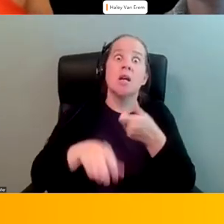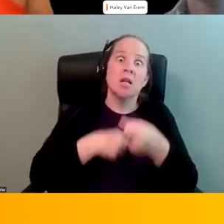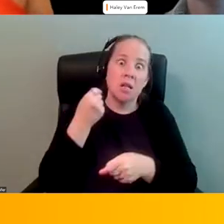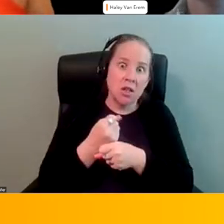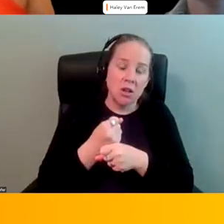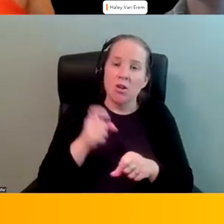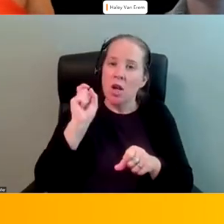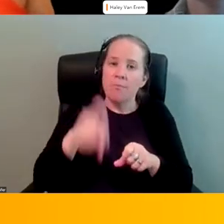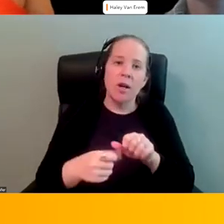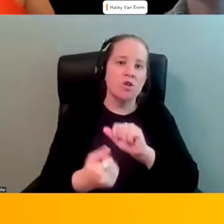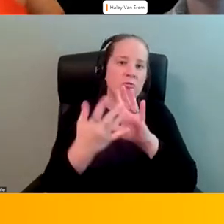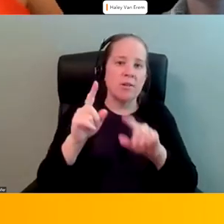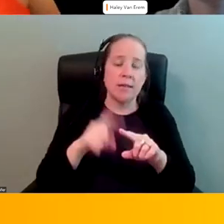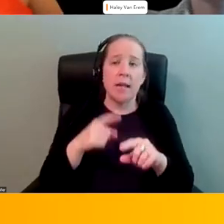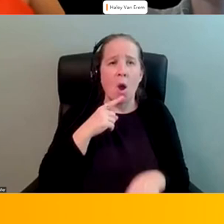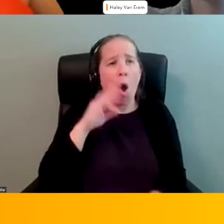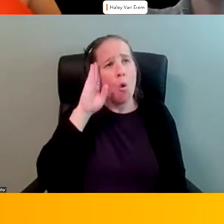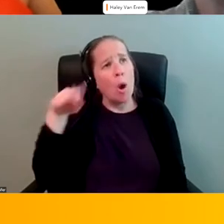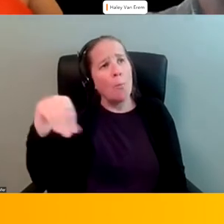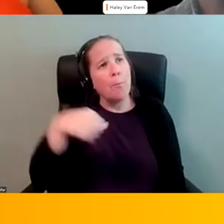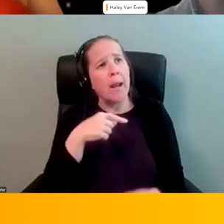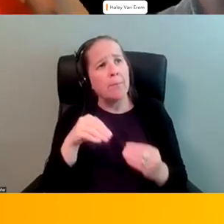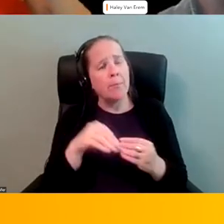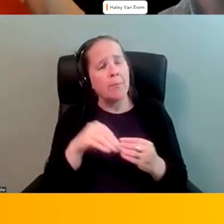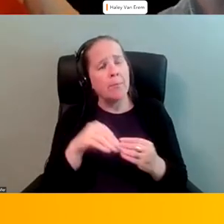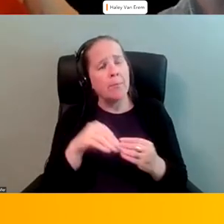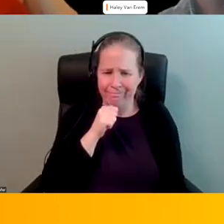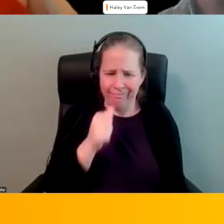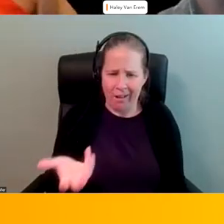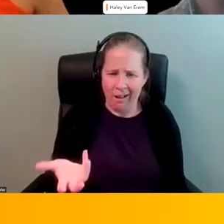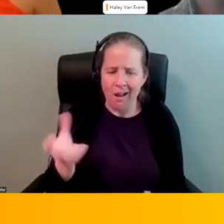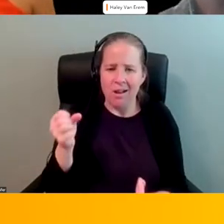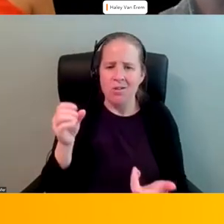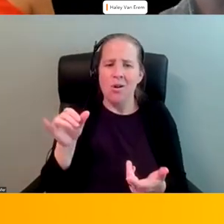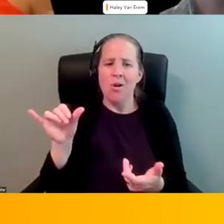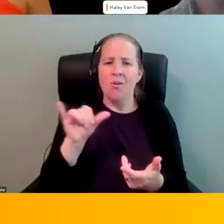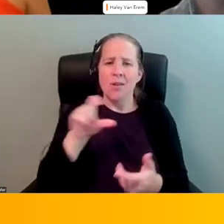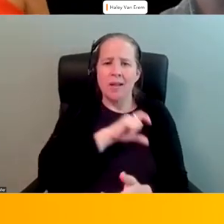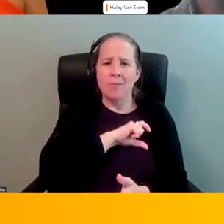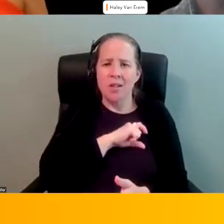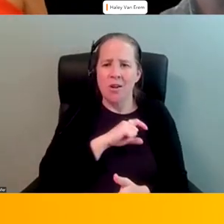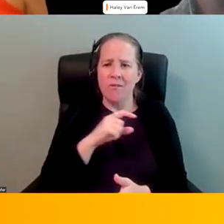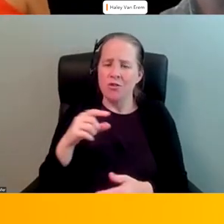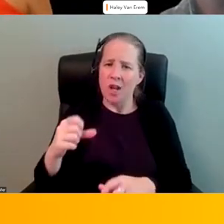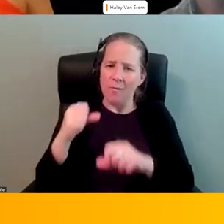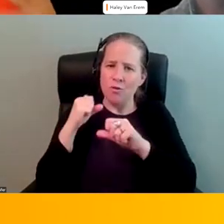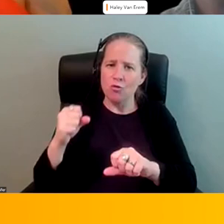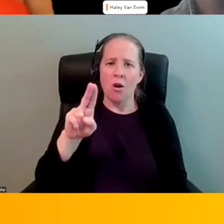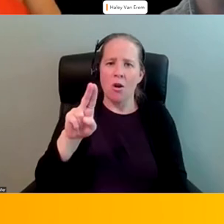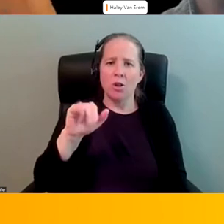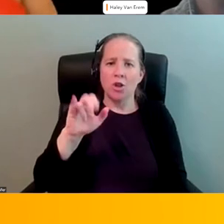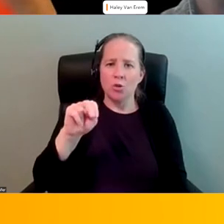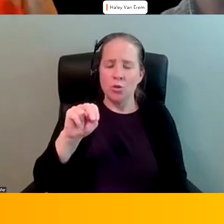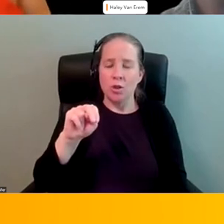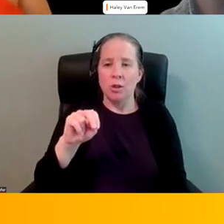an option we can't just say they'll pay us more because of course they're not like the you know the police officers have very strong unions or not